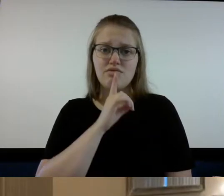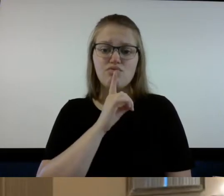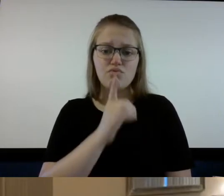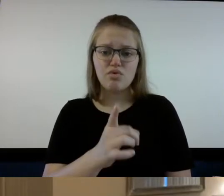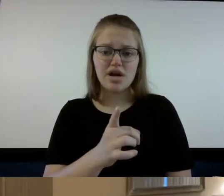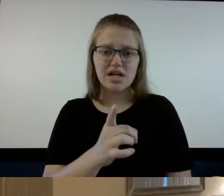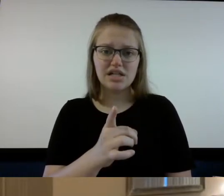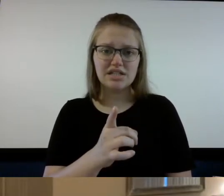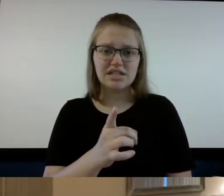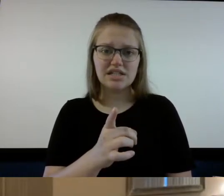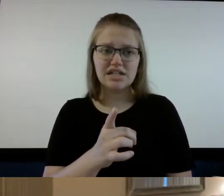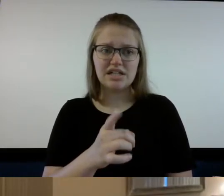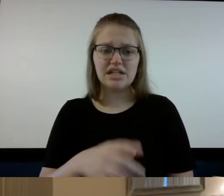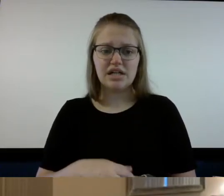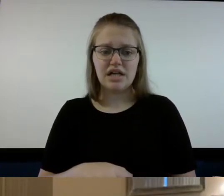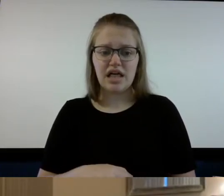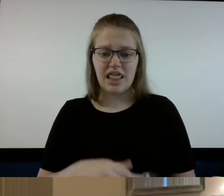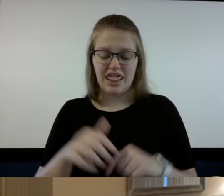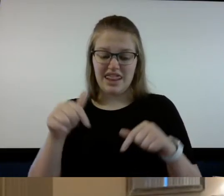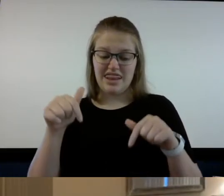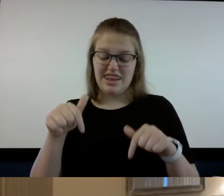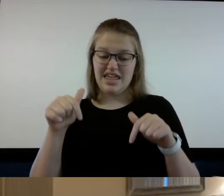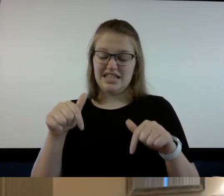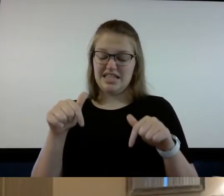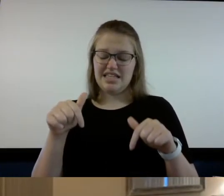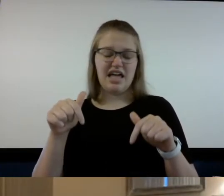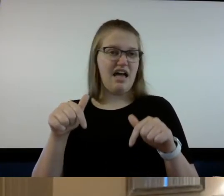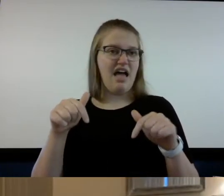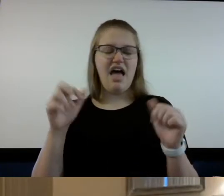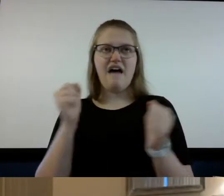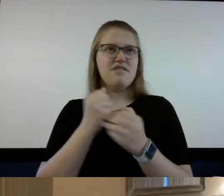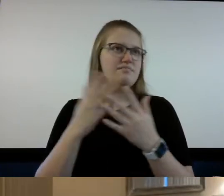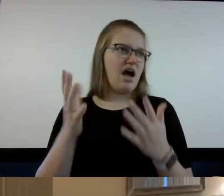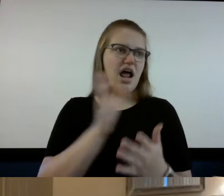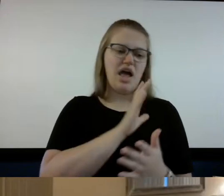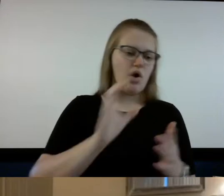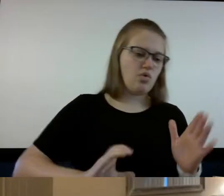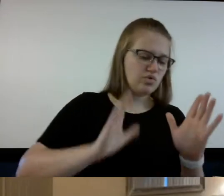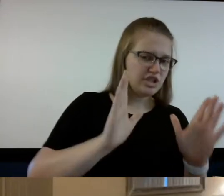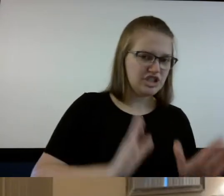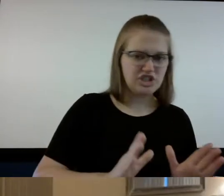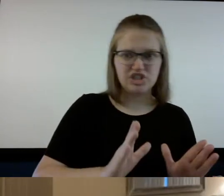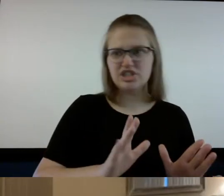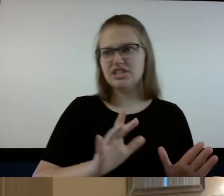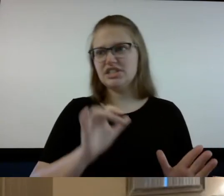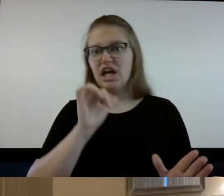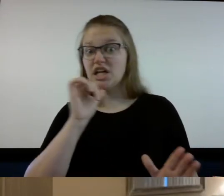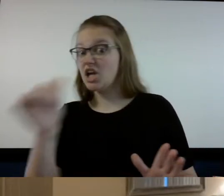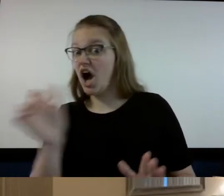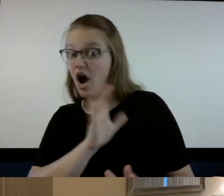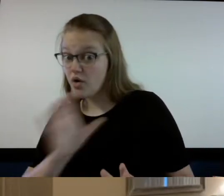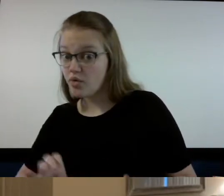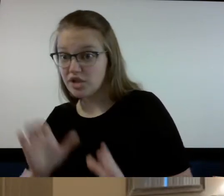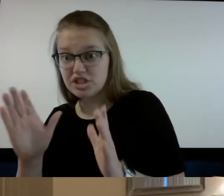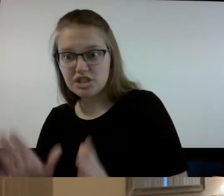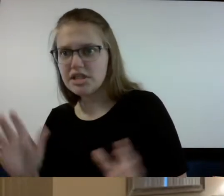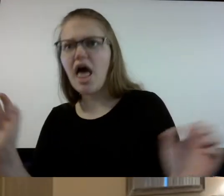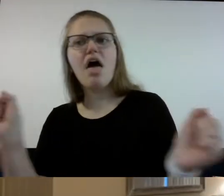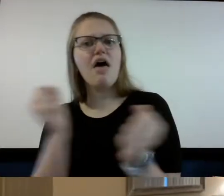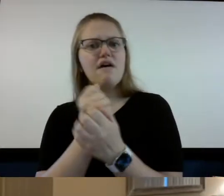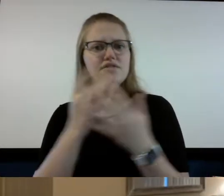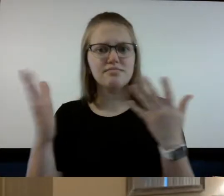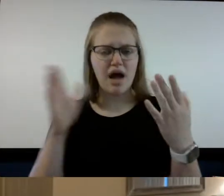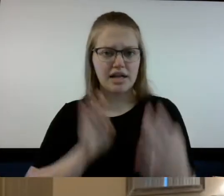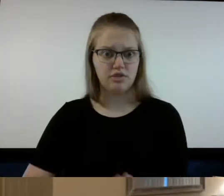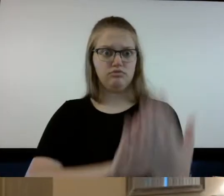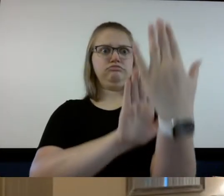this is something that everybody christians non-christians it doesn't matter we're all facing we've got to